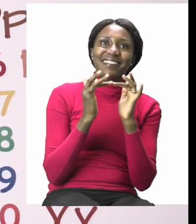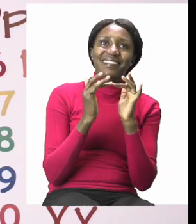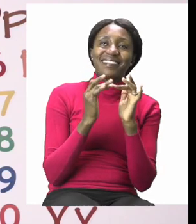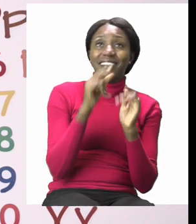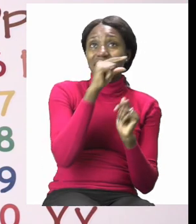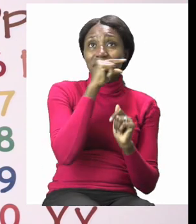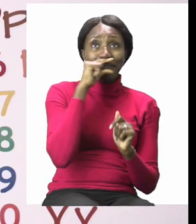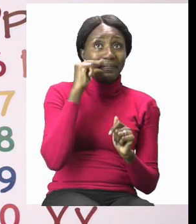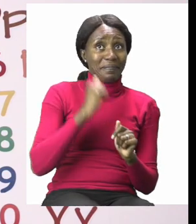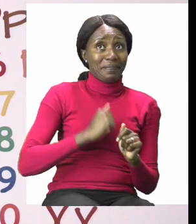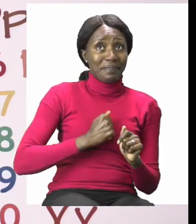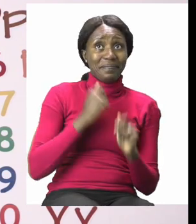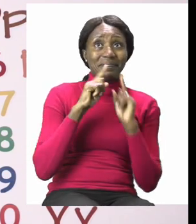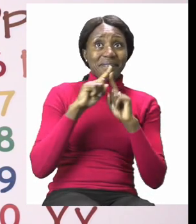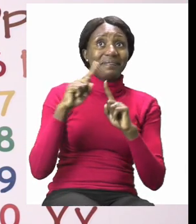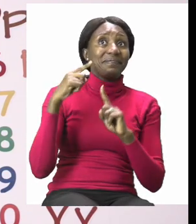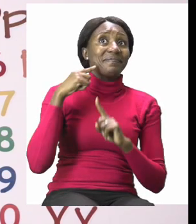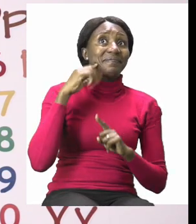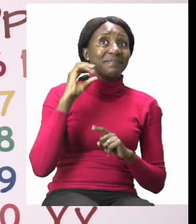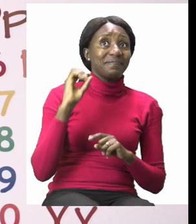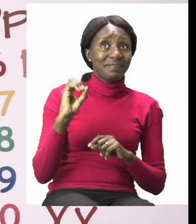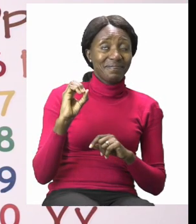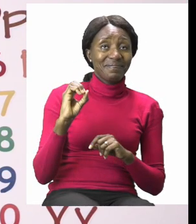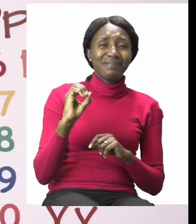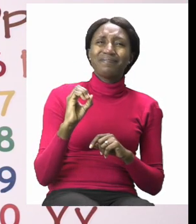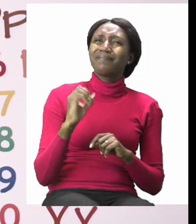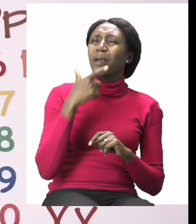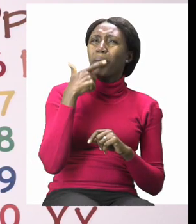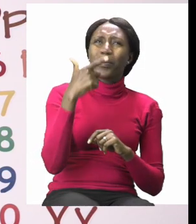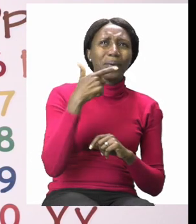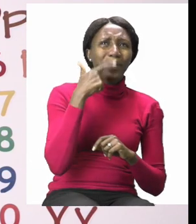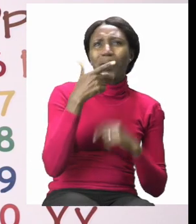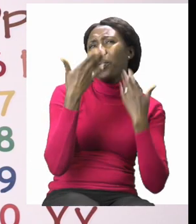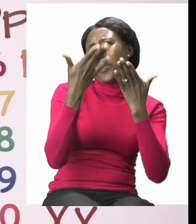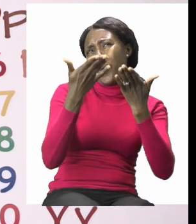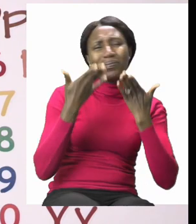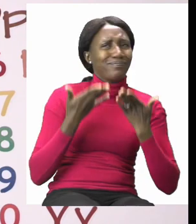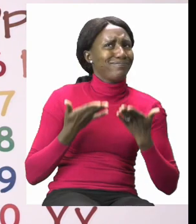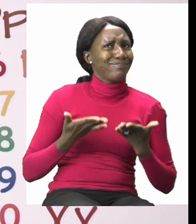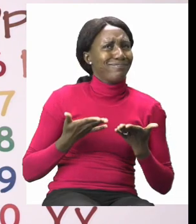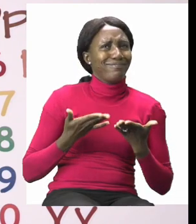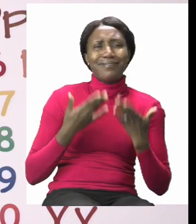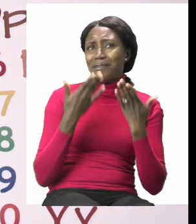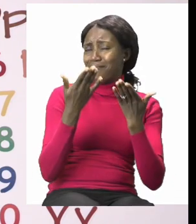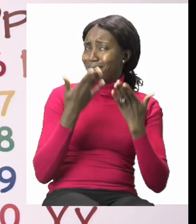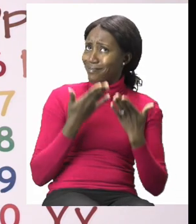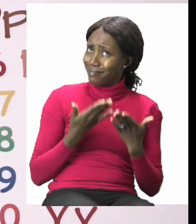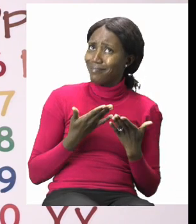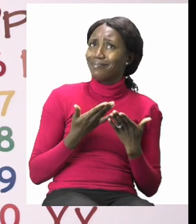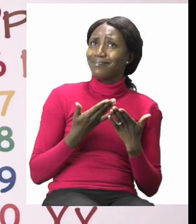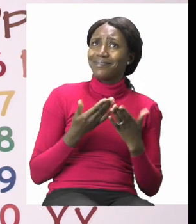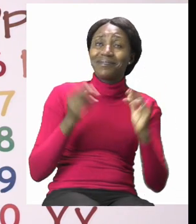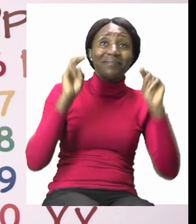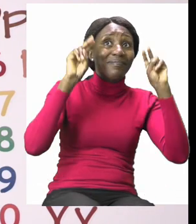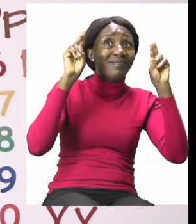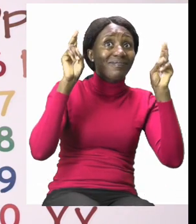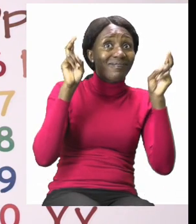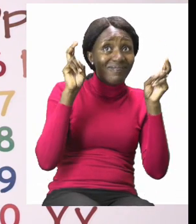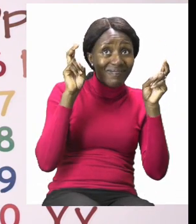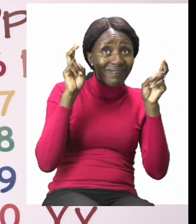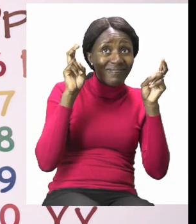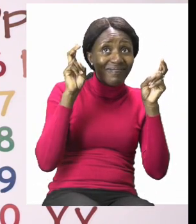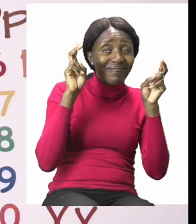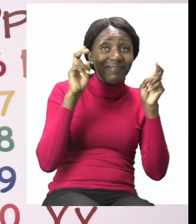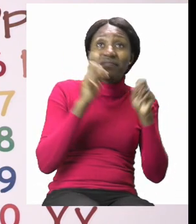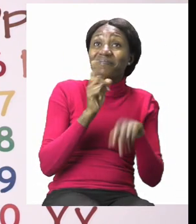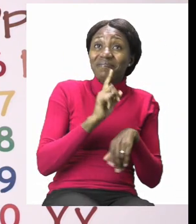My name is Teacher Mutsa and thank you so much for joining me today. Our theme this week